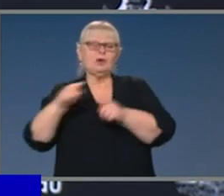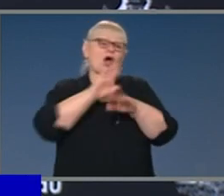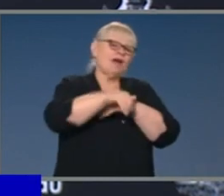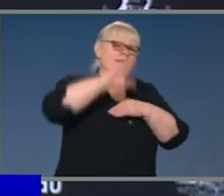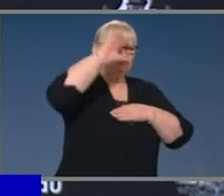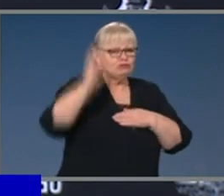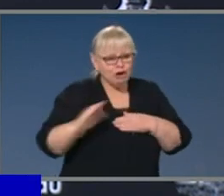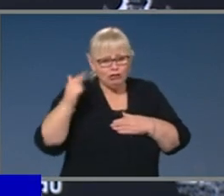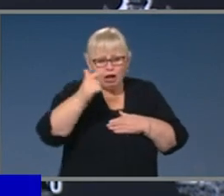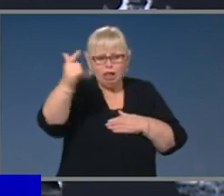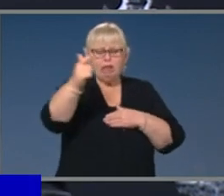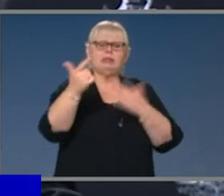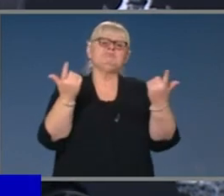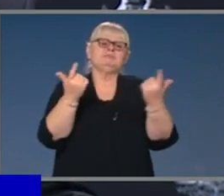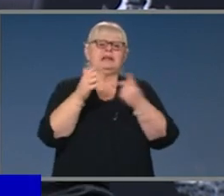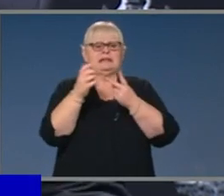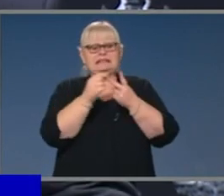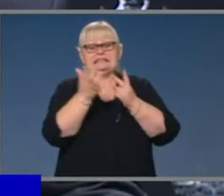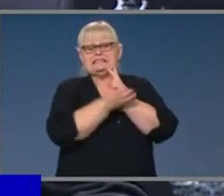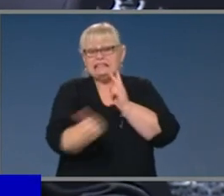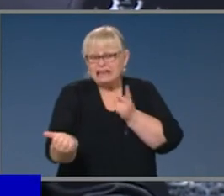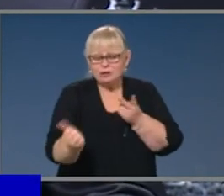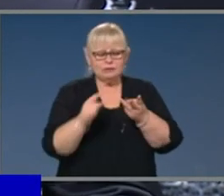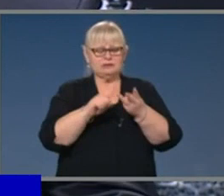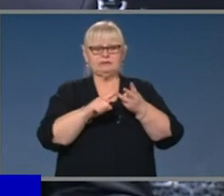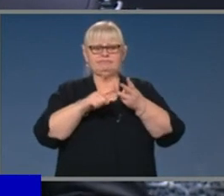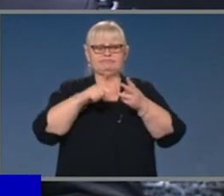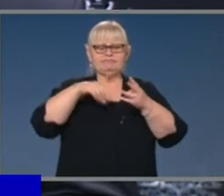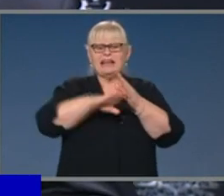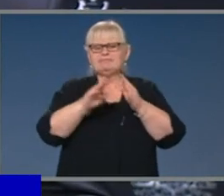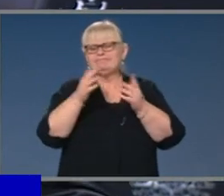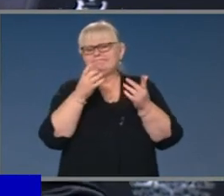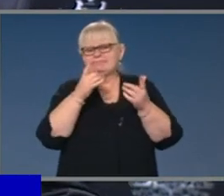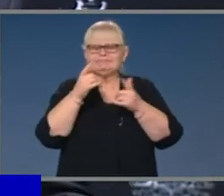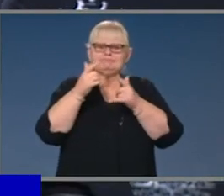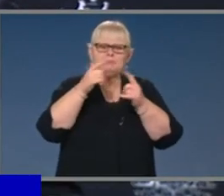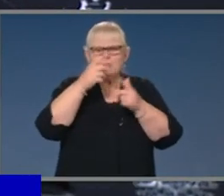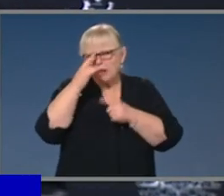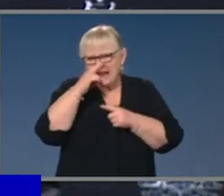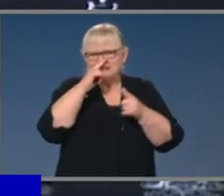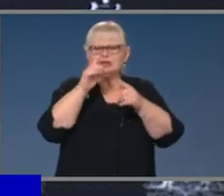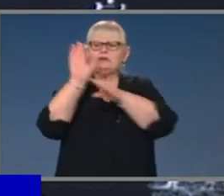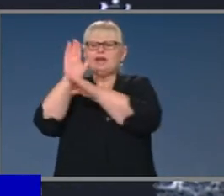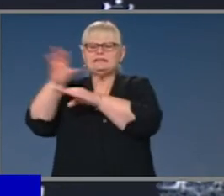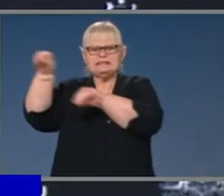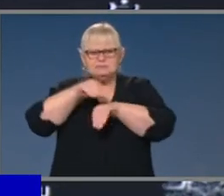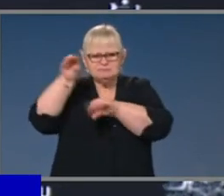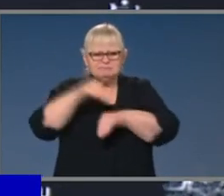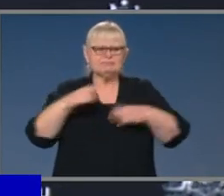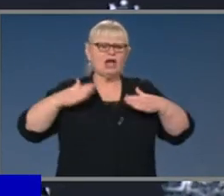skills, infrastructure and transport, population and migration, energy and health.